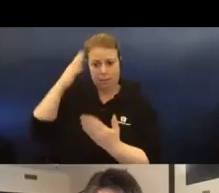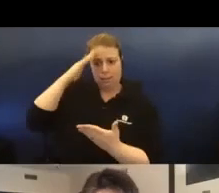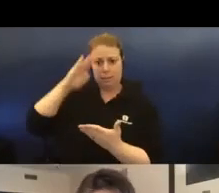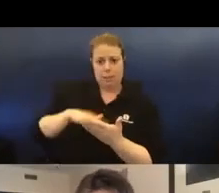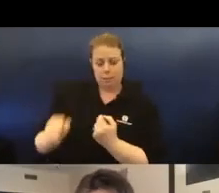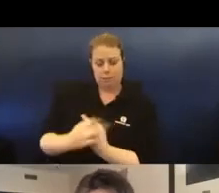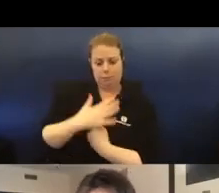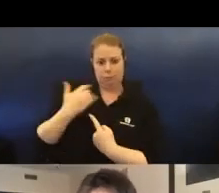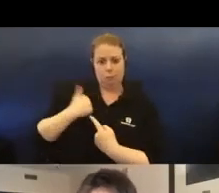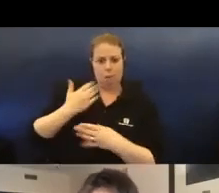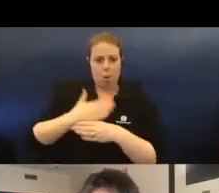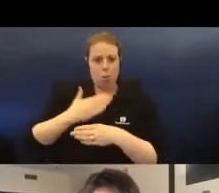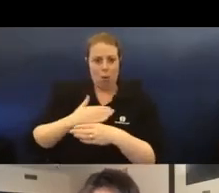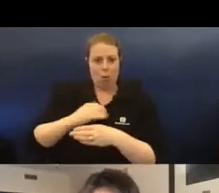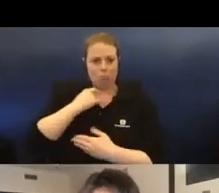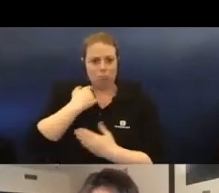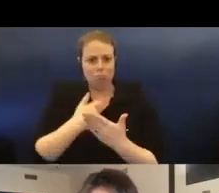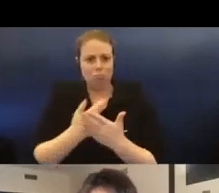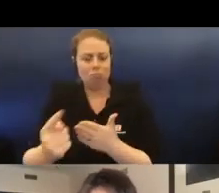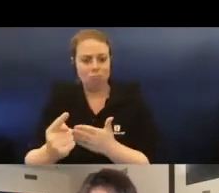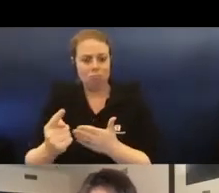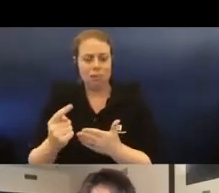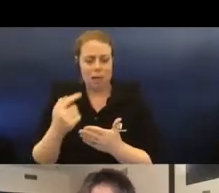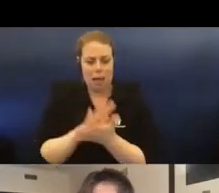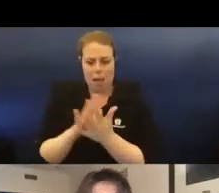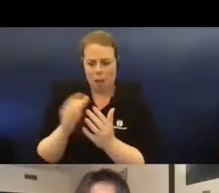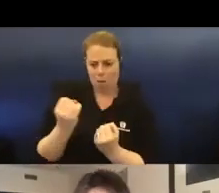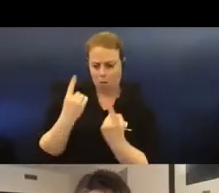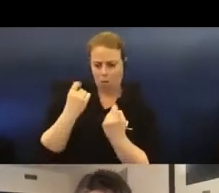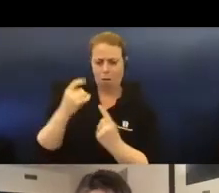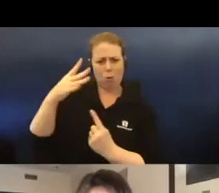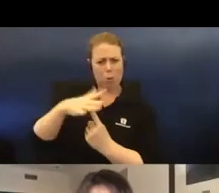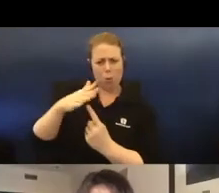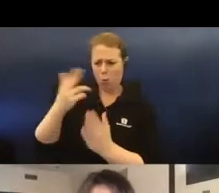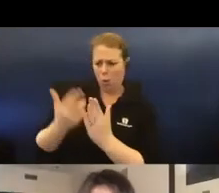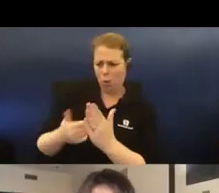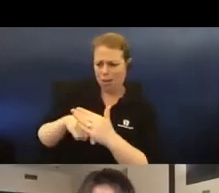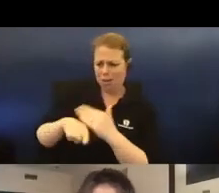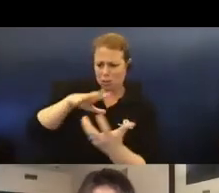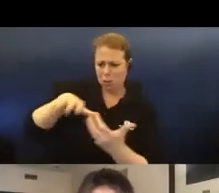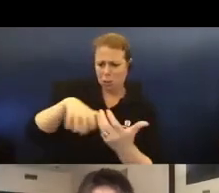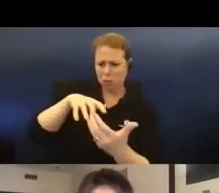work and my understanding of importance of art in a greater sociological discussion.